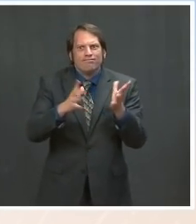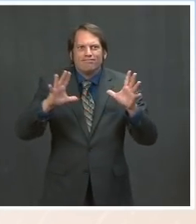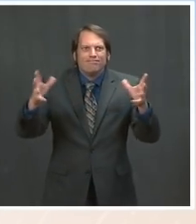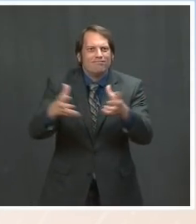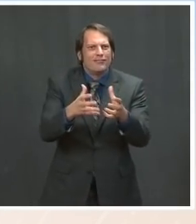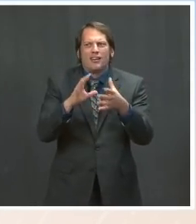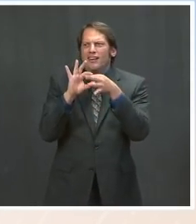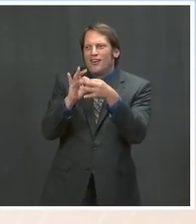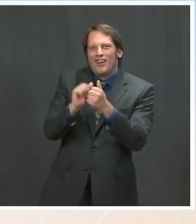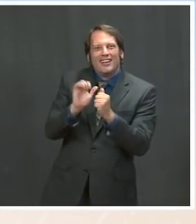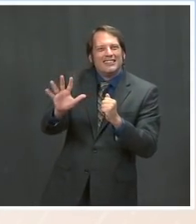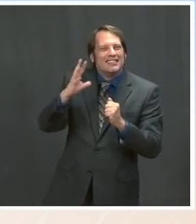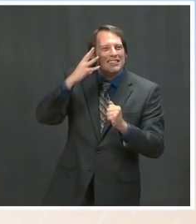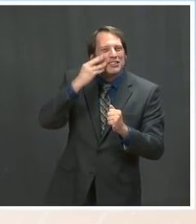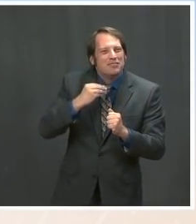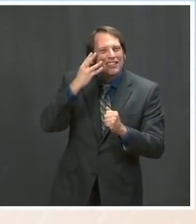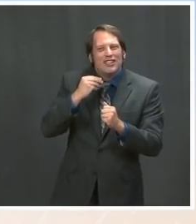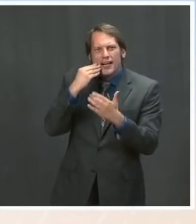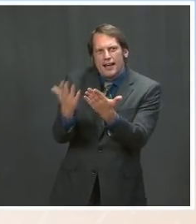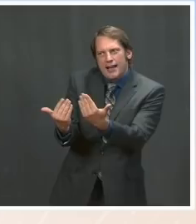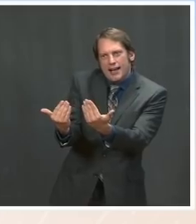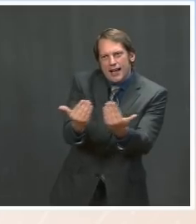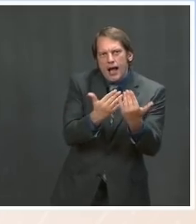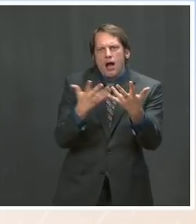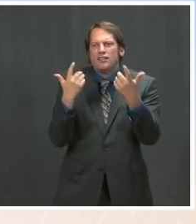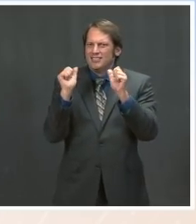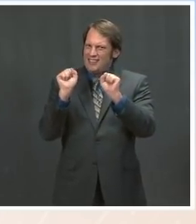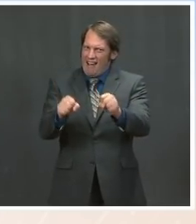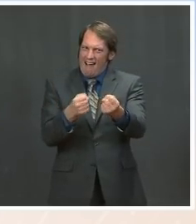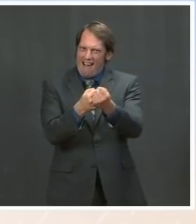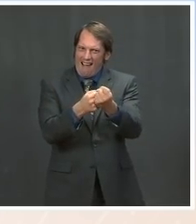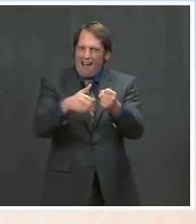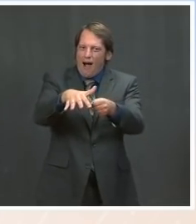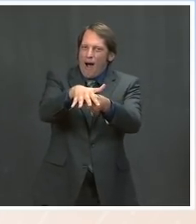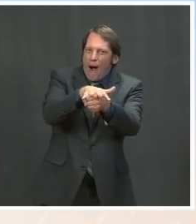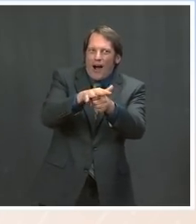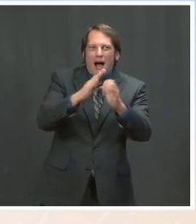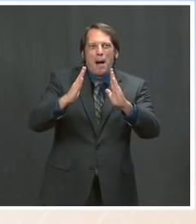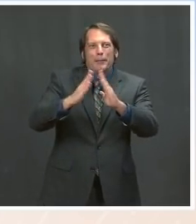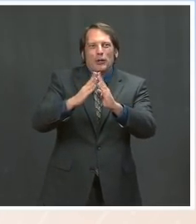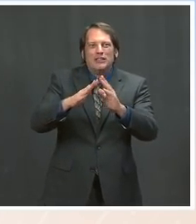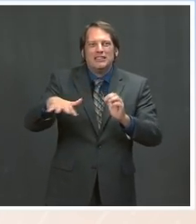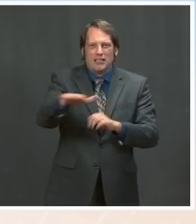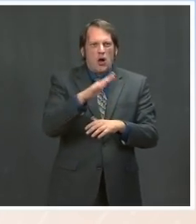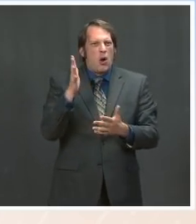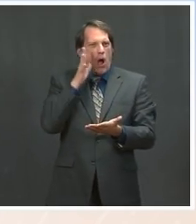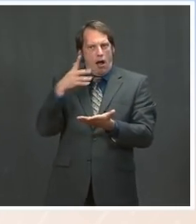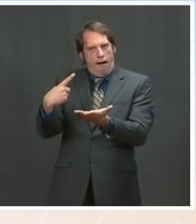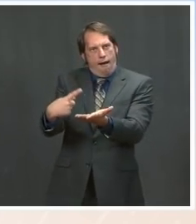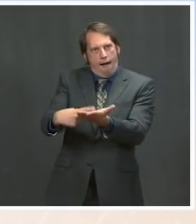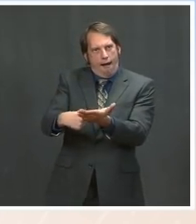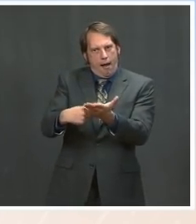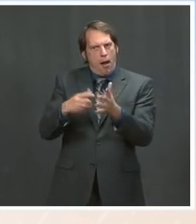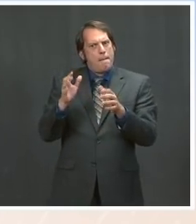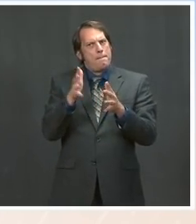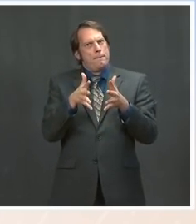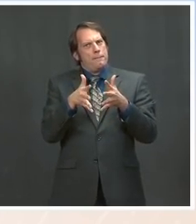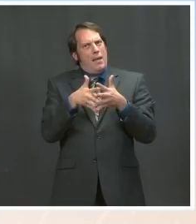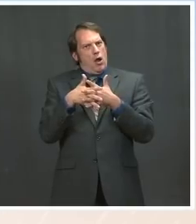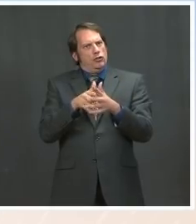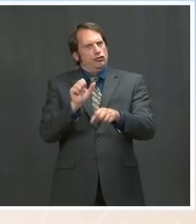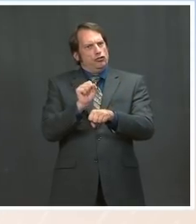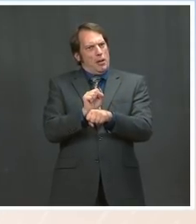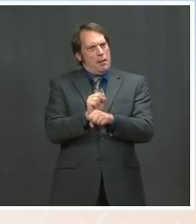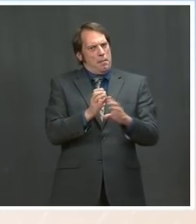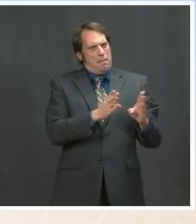communities and states. Hence, this is the group he'll be meeting with today. They'll discuss the American Jobs Plan, the critical need for investment in